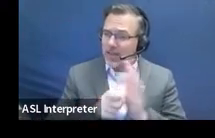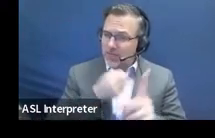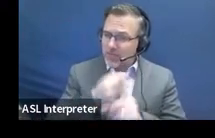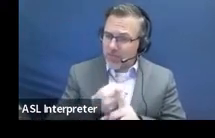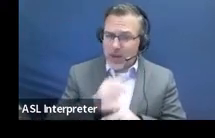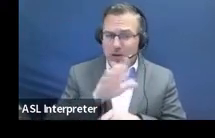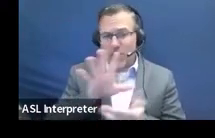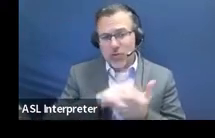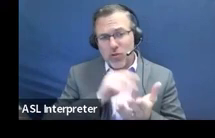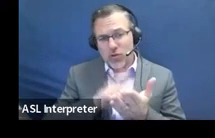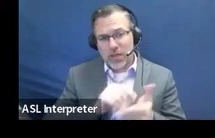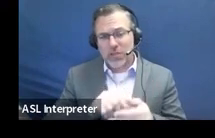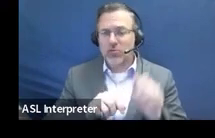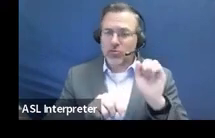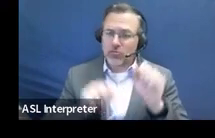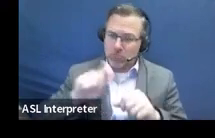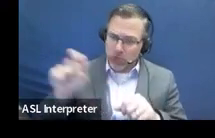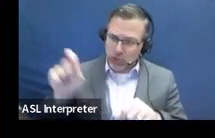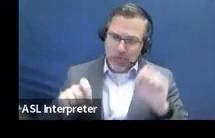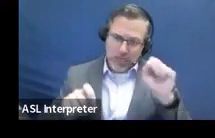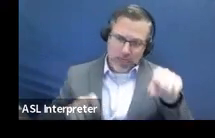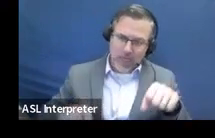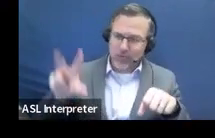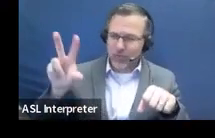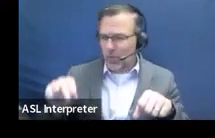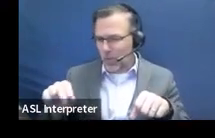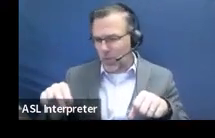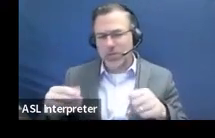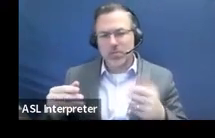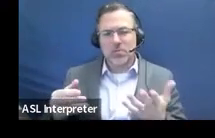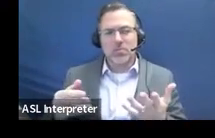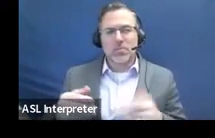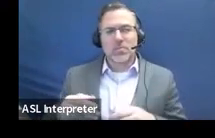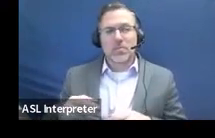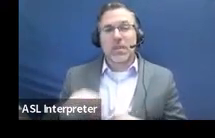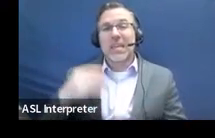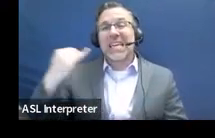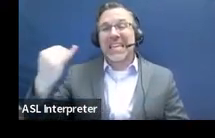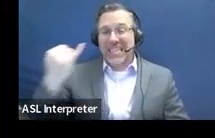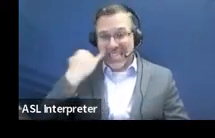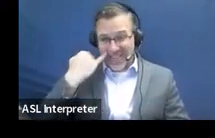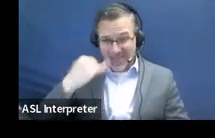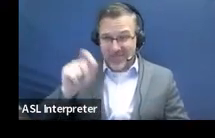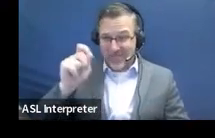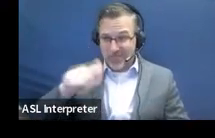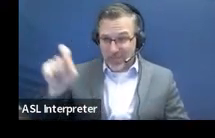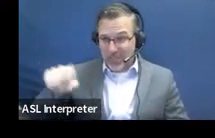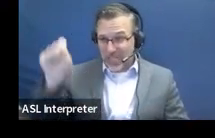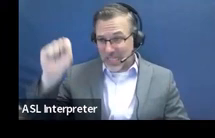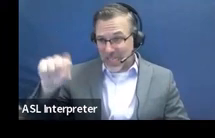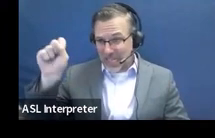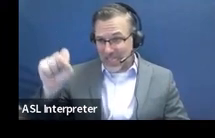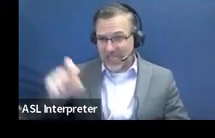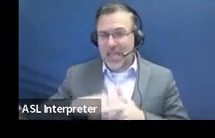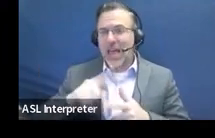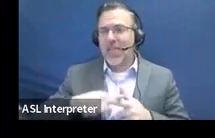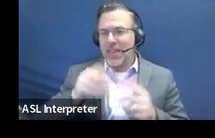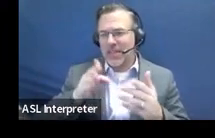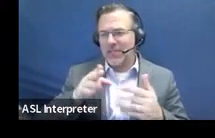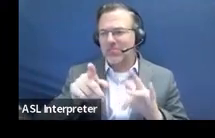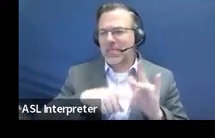make sure you check the correct one. And then, excuse me, if the answer is yes, you go to section three.